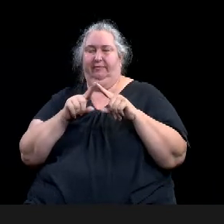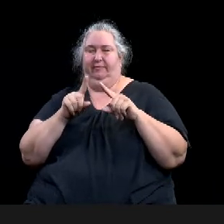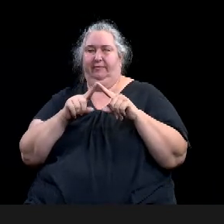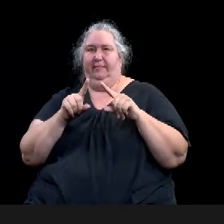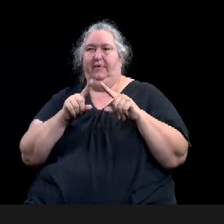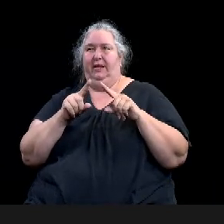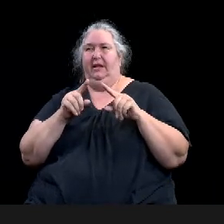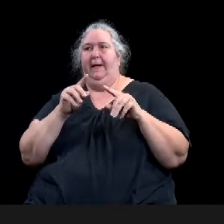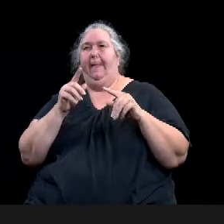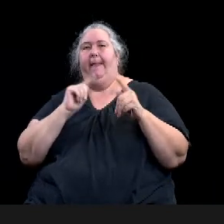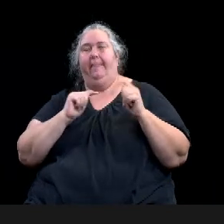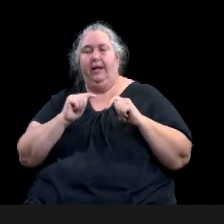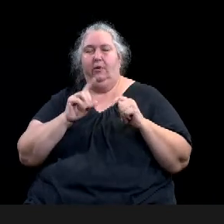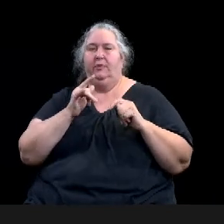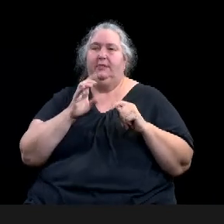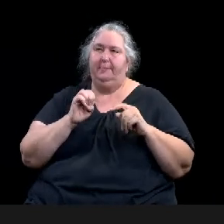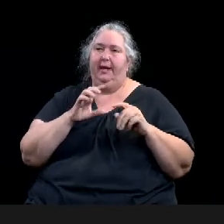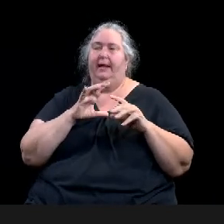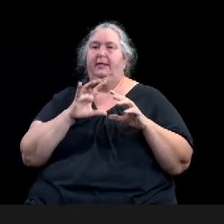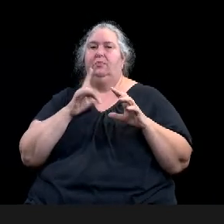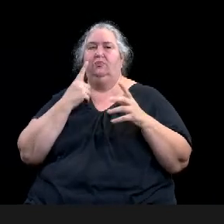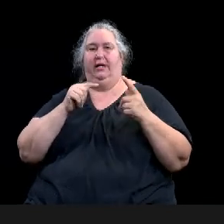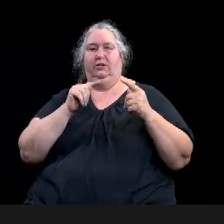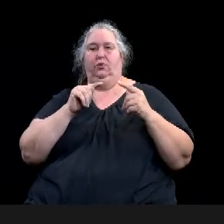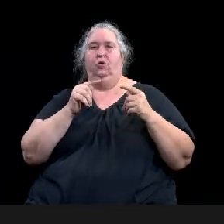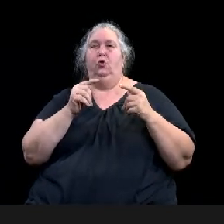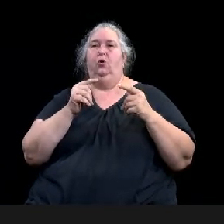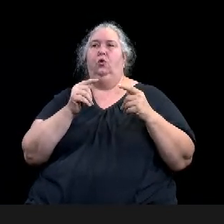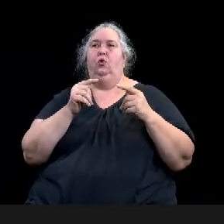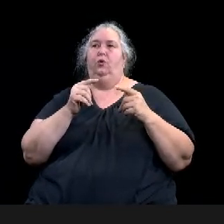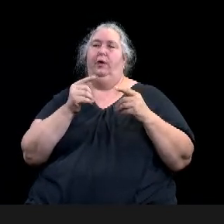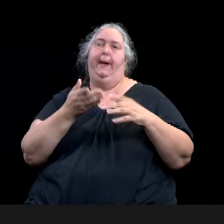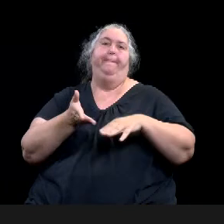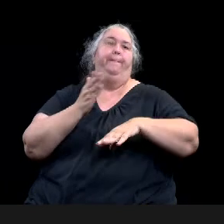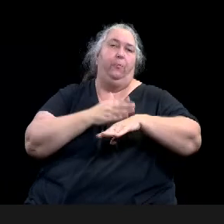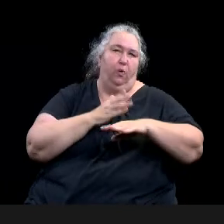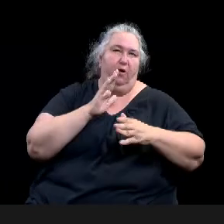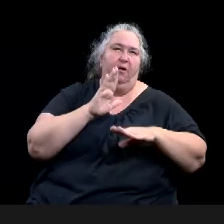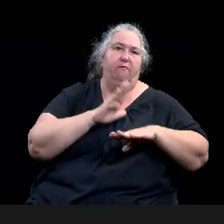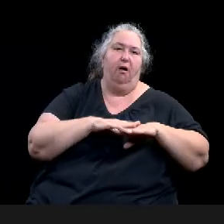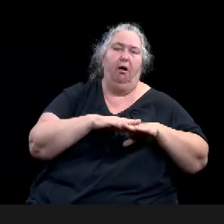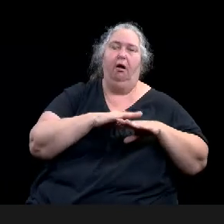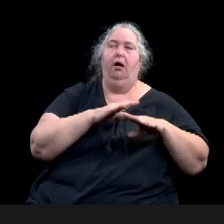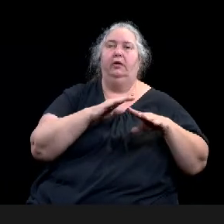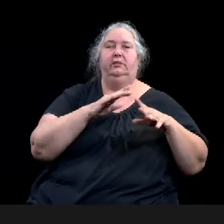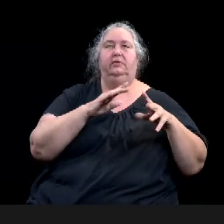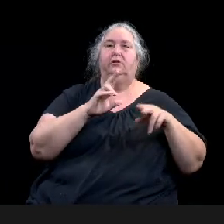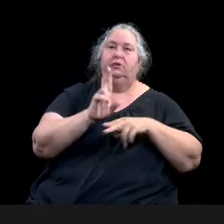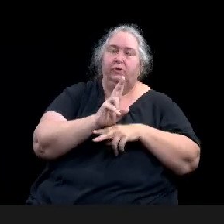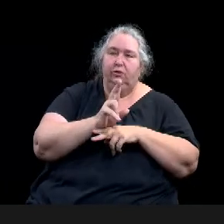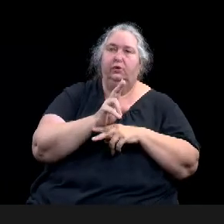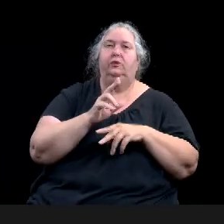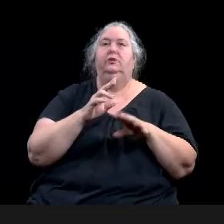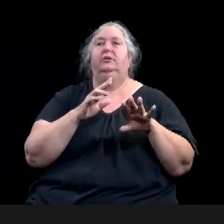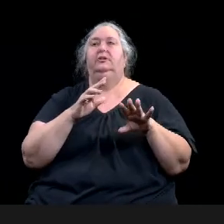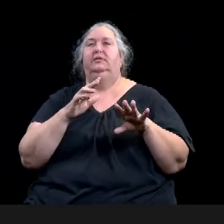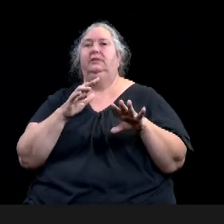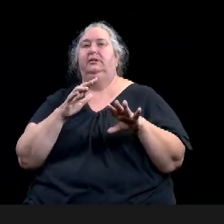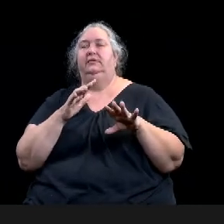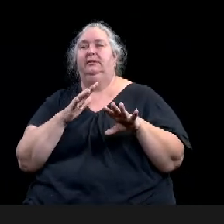and maintenance and rental space. And then last, lastly, uh, retail operations